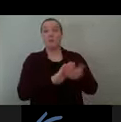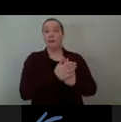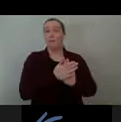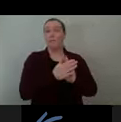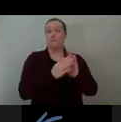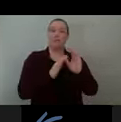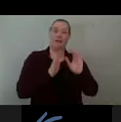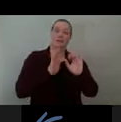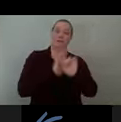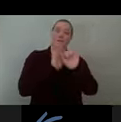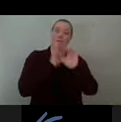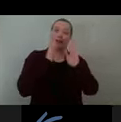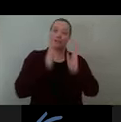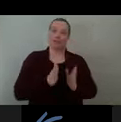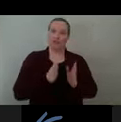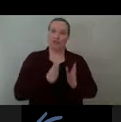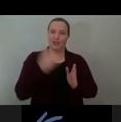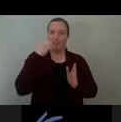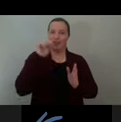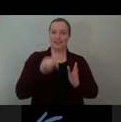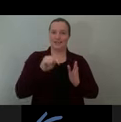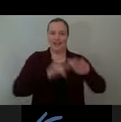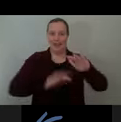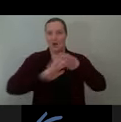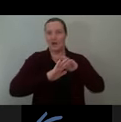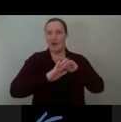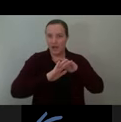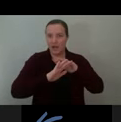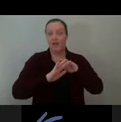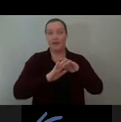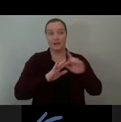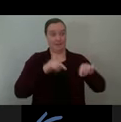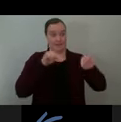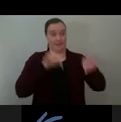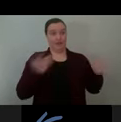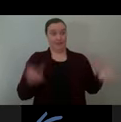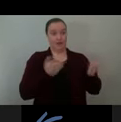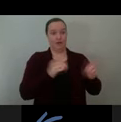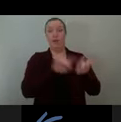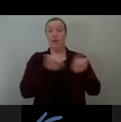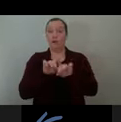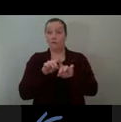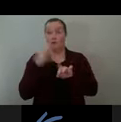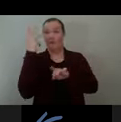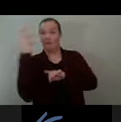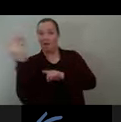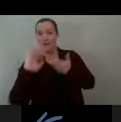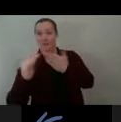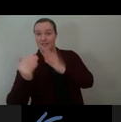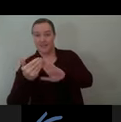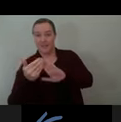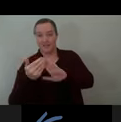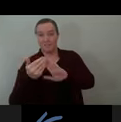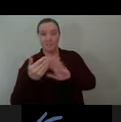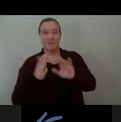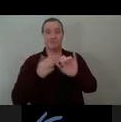on and, if desired, off the York site. It's also possible to imagine continuity of the project